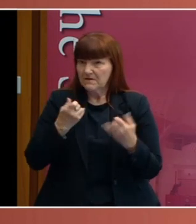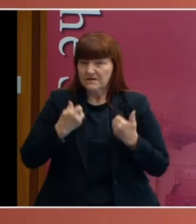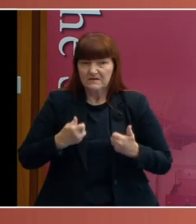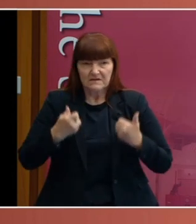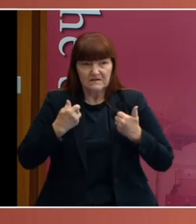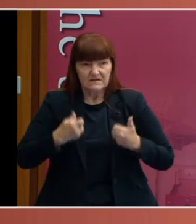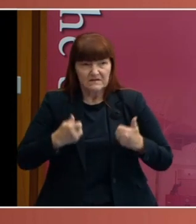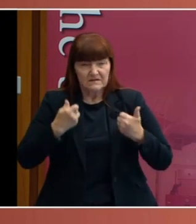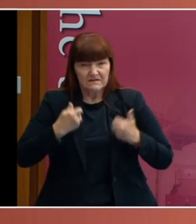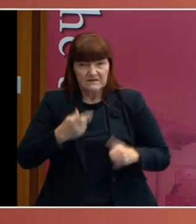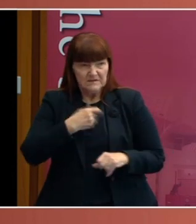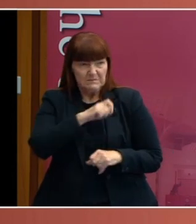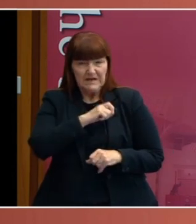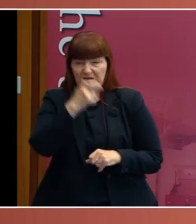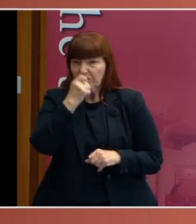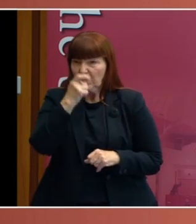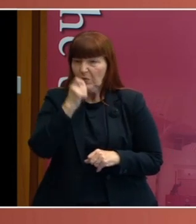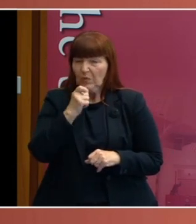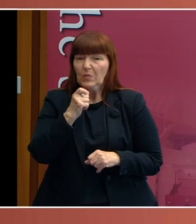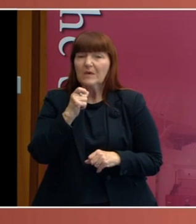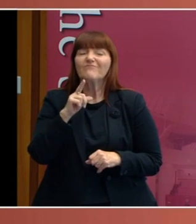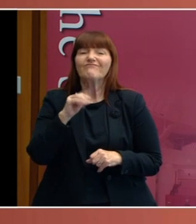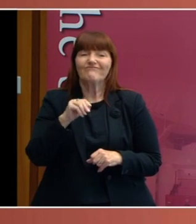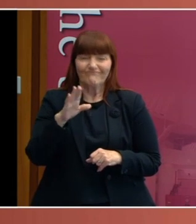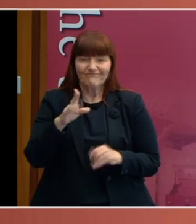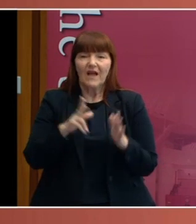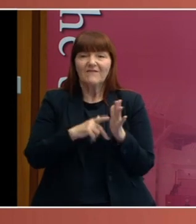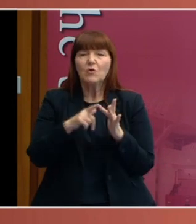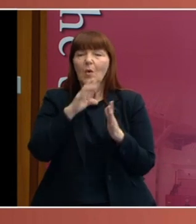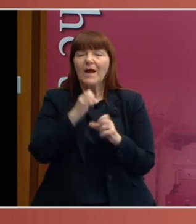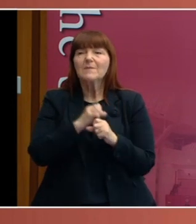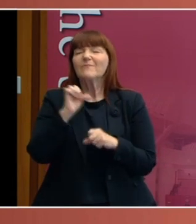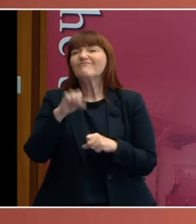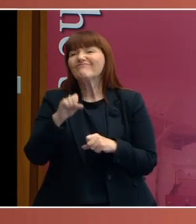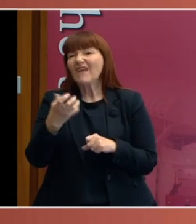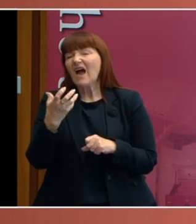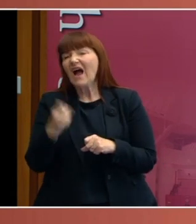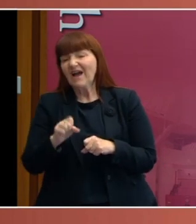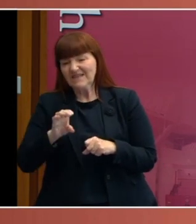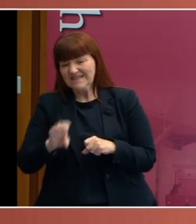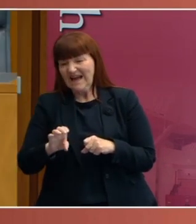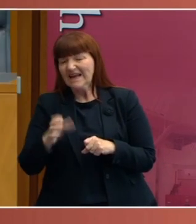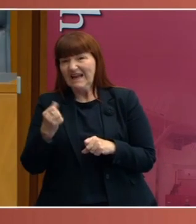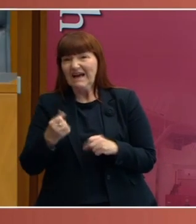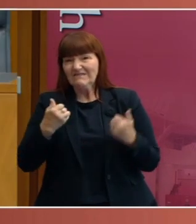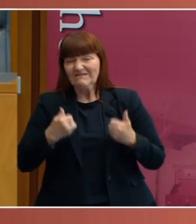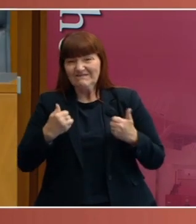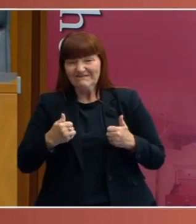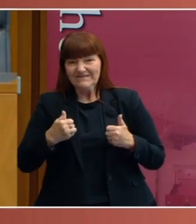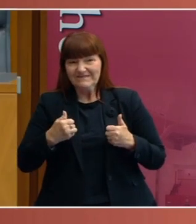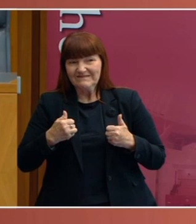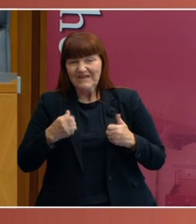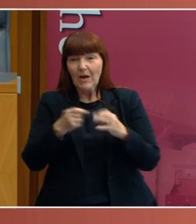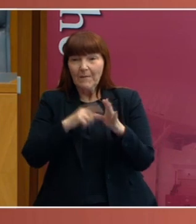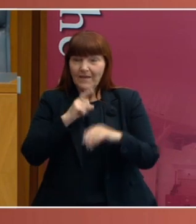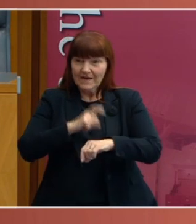serious flu symptoms that eventually Victoria admitted that, yes, Spanish flu had entered the state. But by that time,